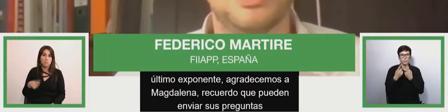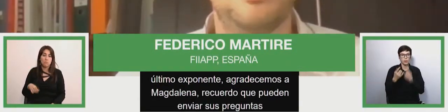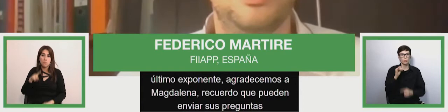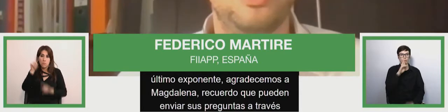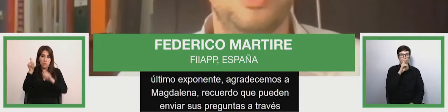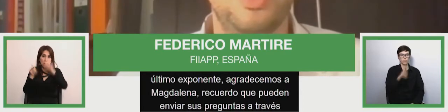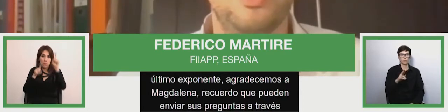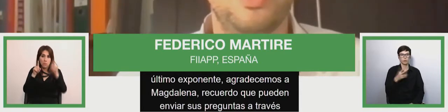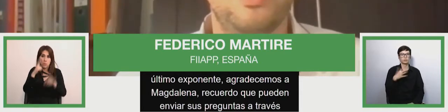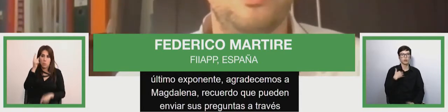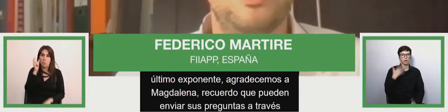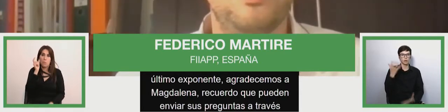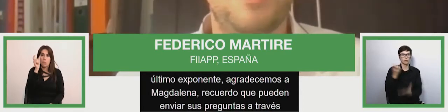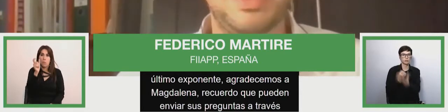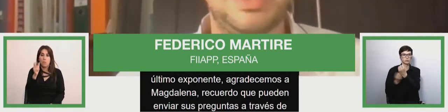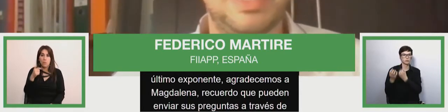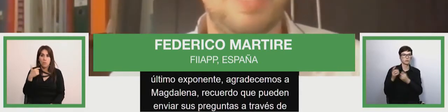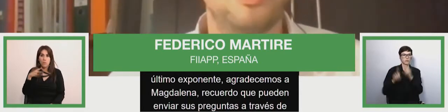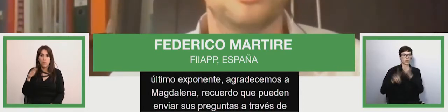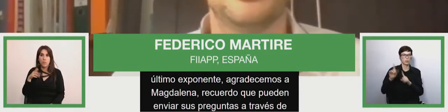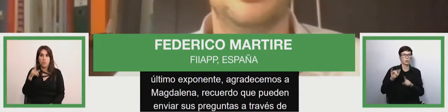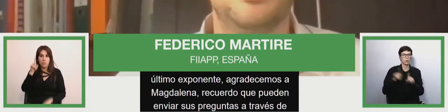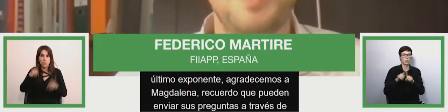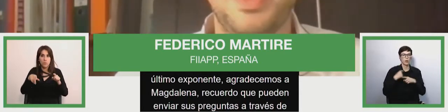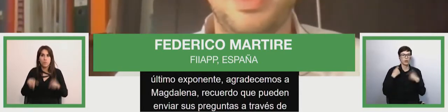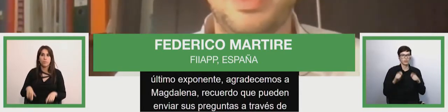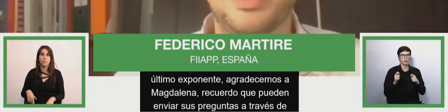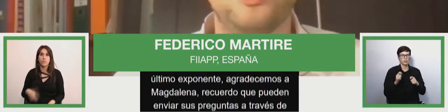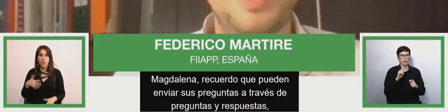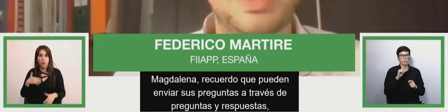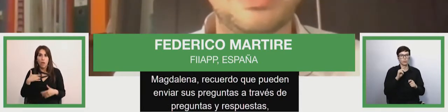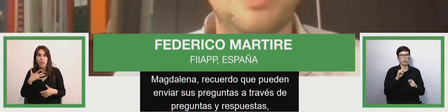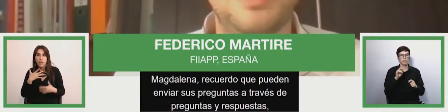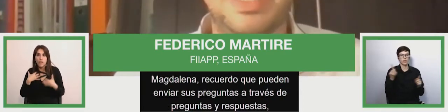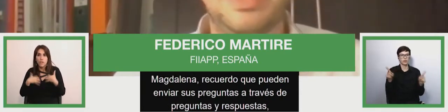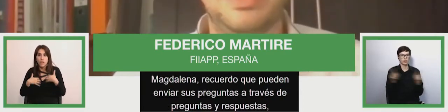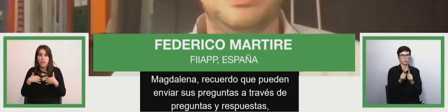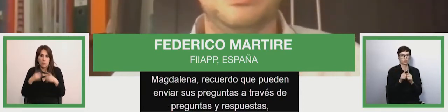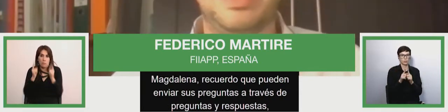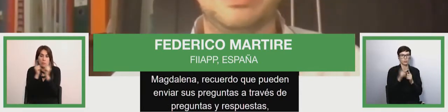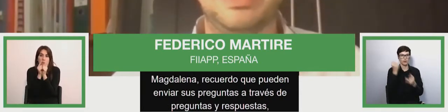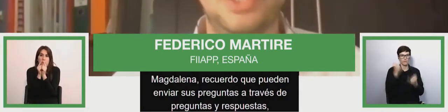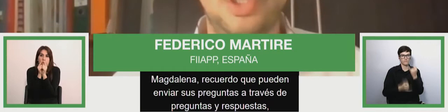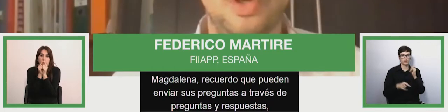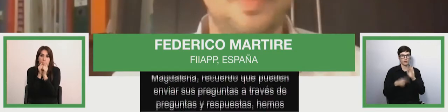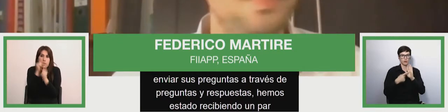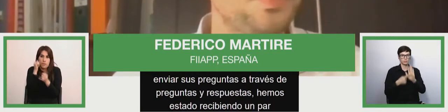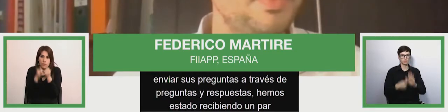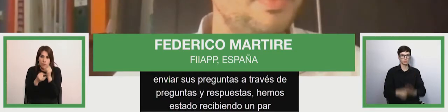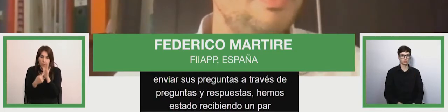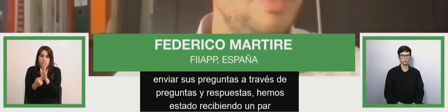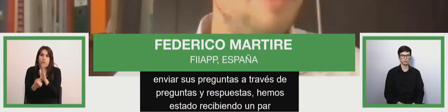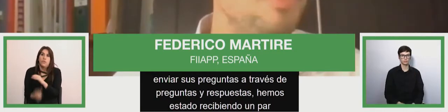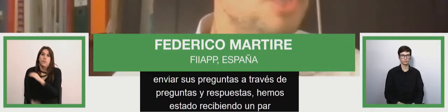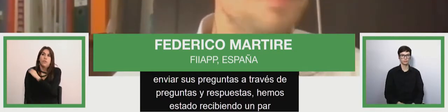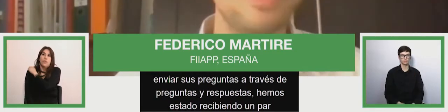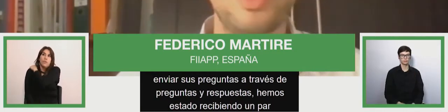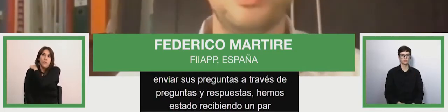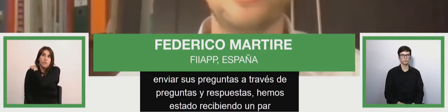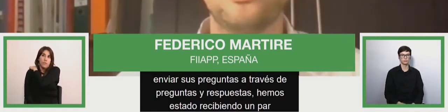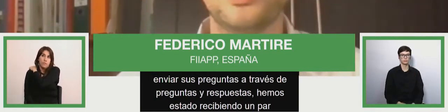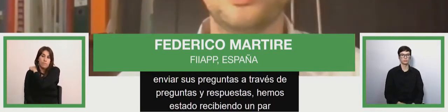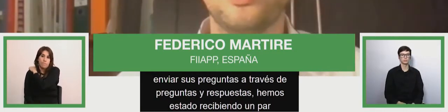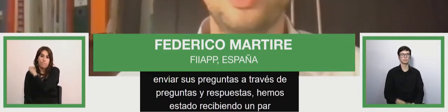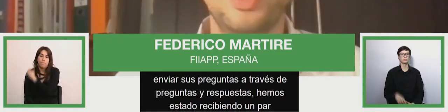we're receiving a couple and we'll try to summarize them at the end of the session we'll do